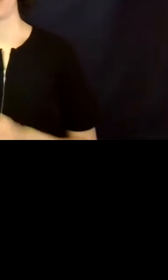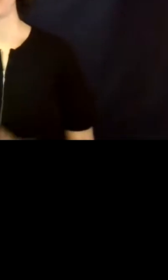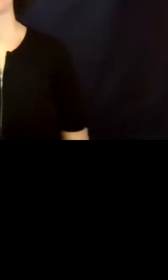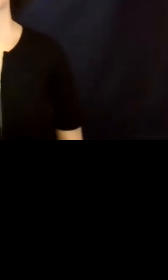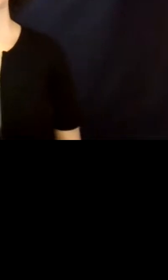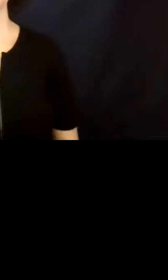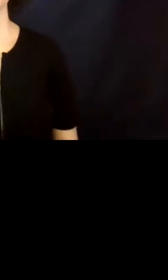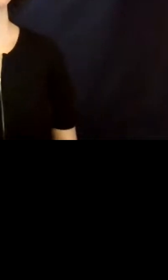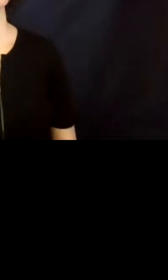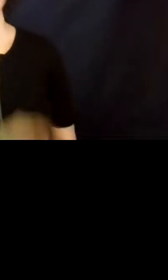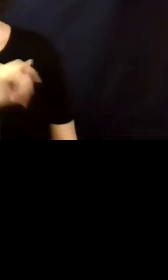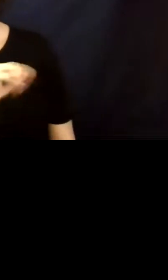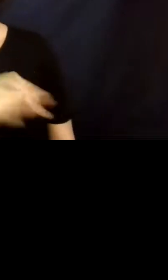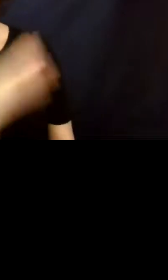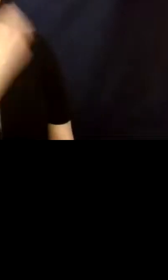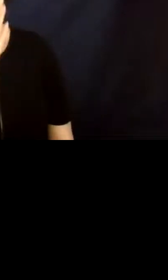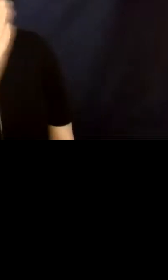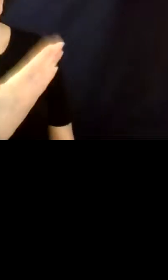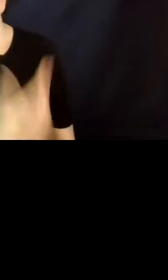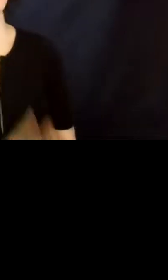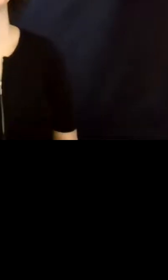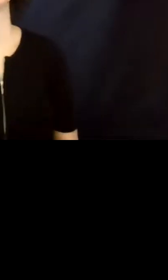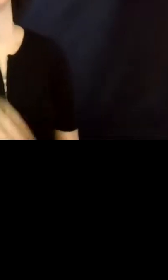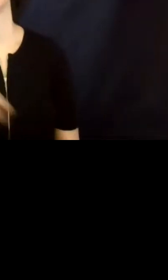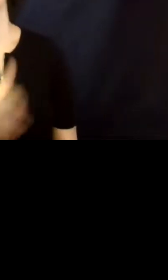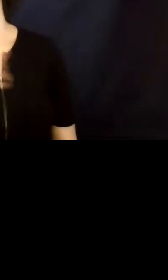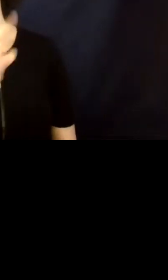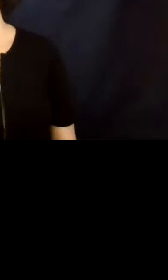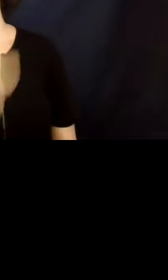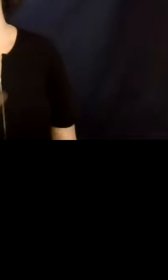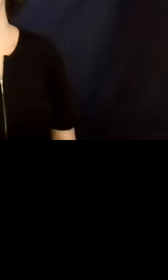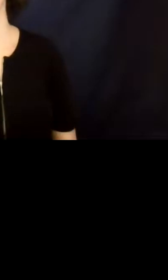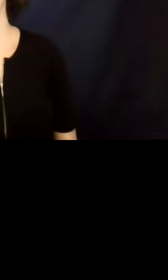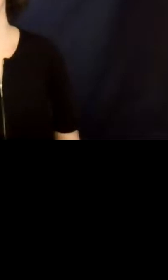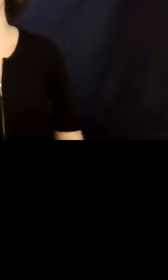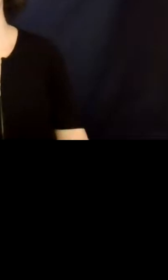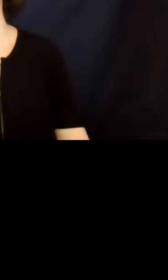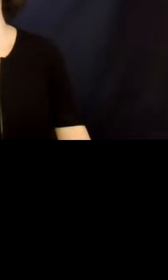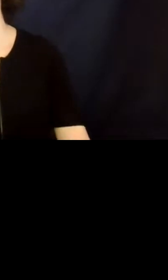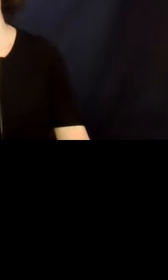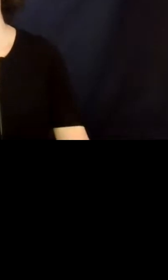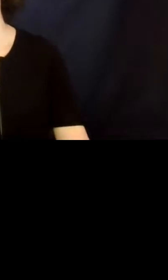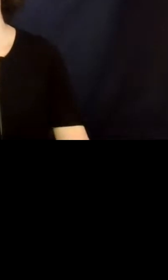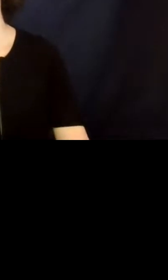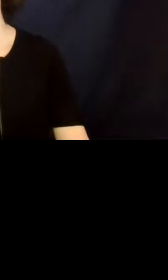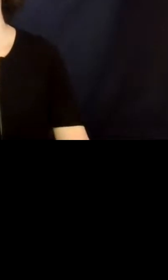Okay. Thank you. Another question that we have, and this could go to either one of you, feel free to